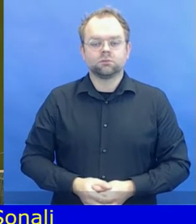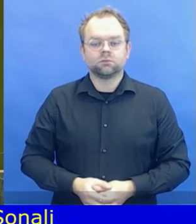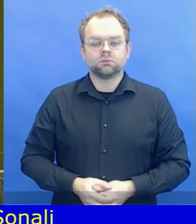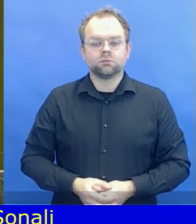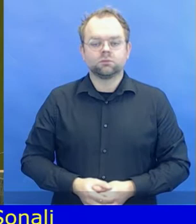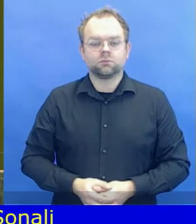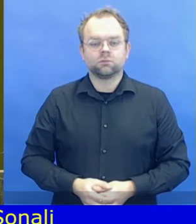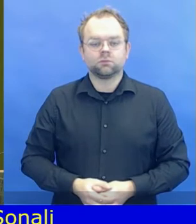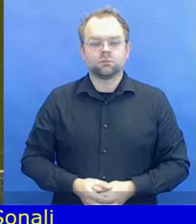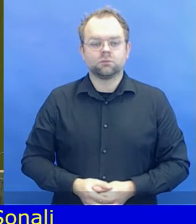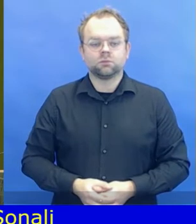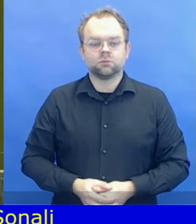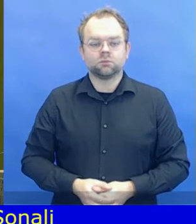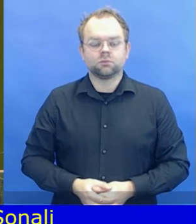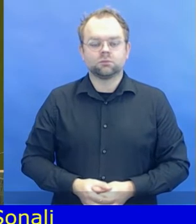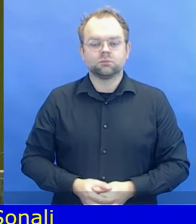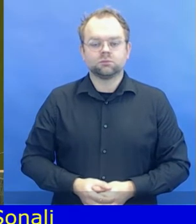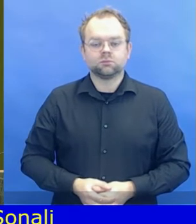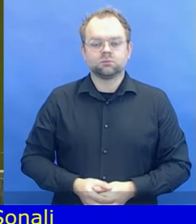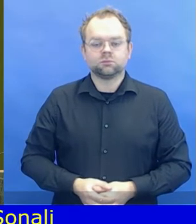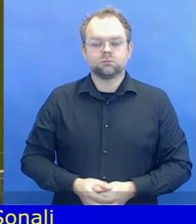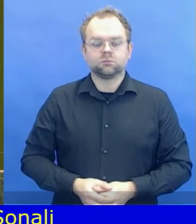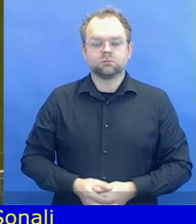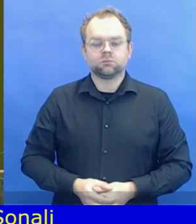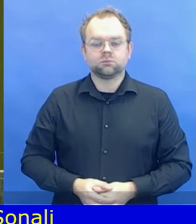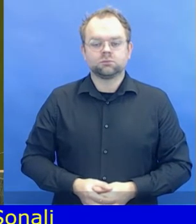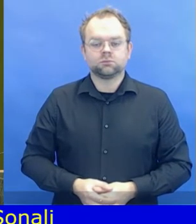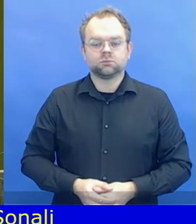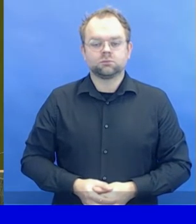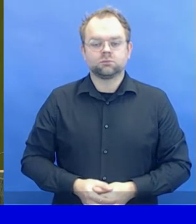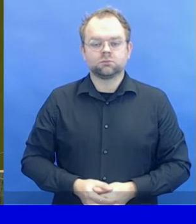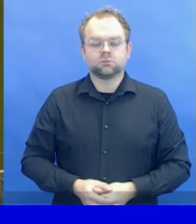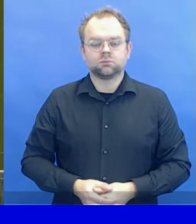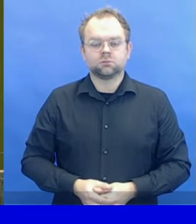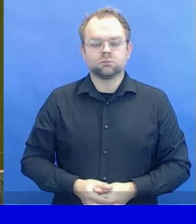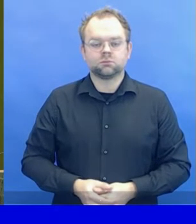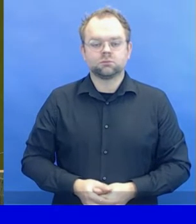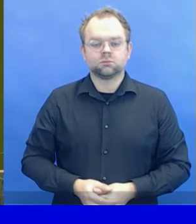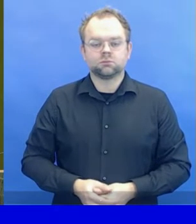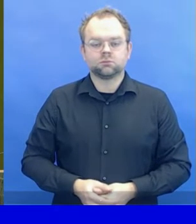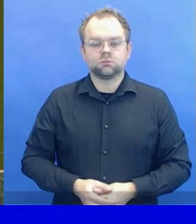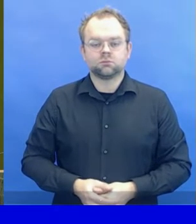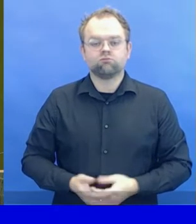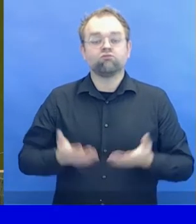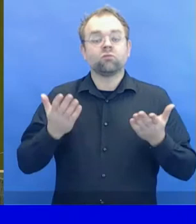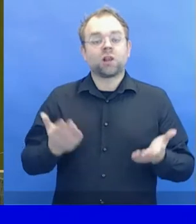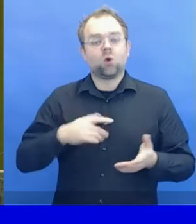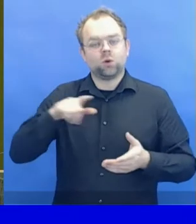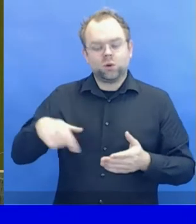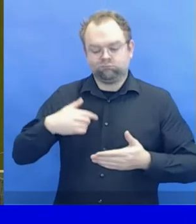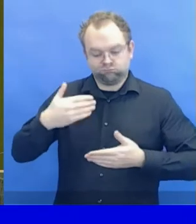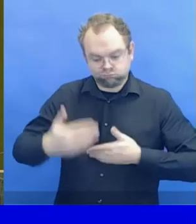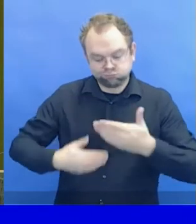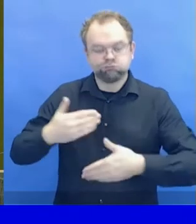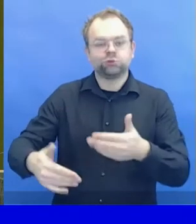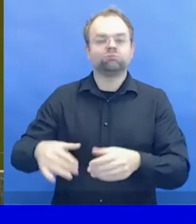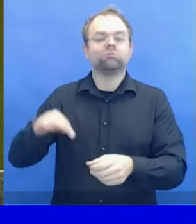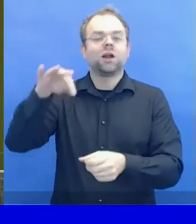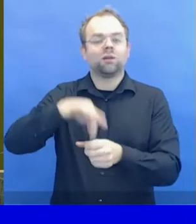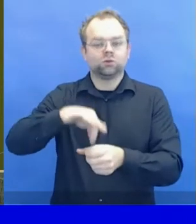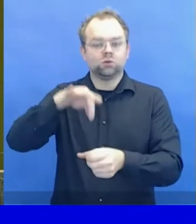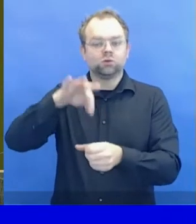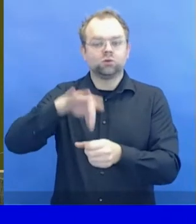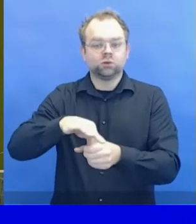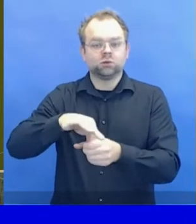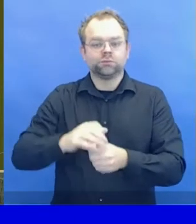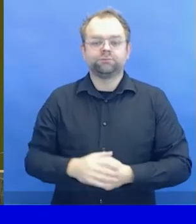All delegates should have obtained their ballots from the East Document Center located towards the back of the General Assembly